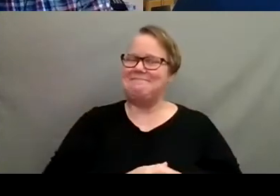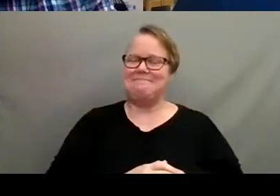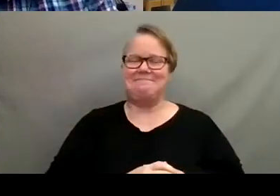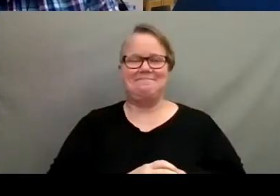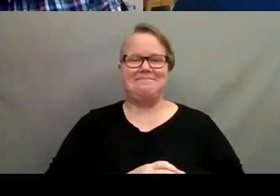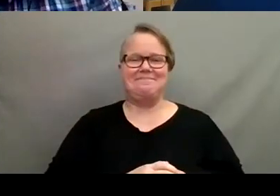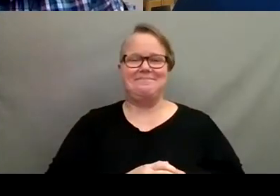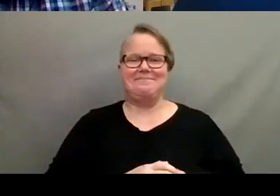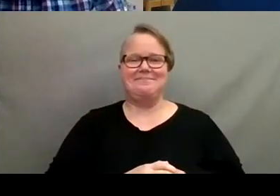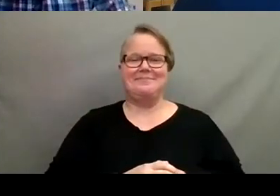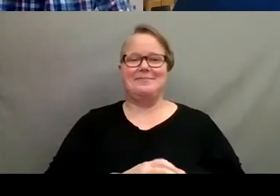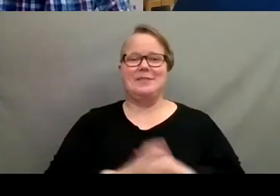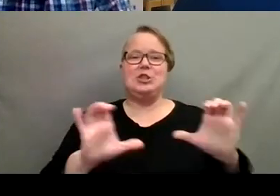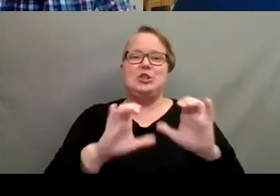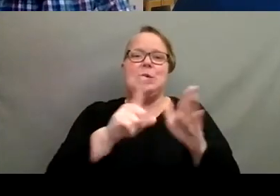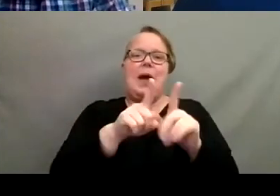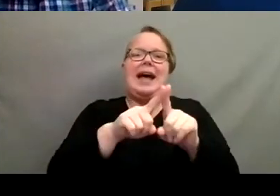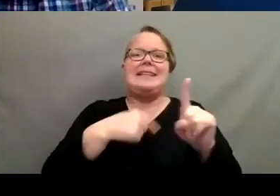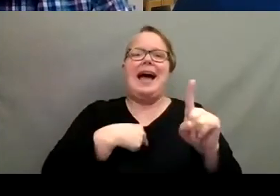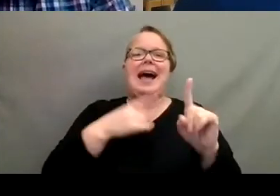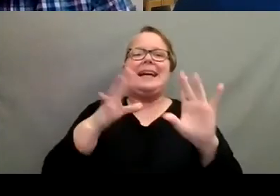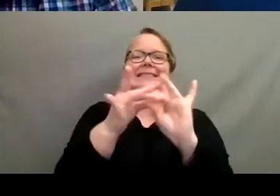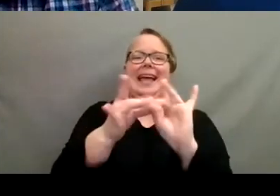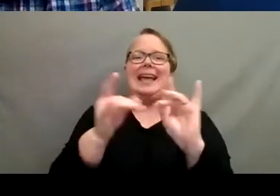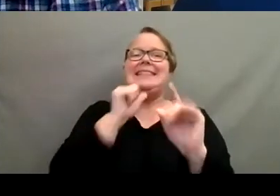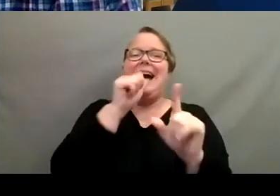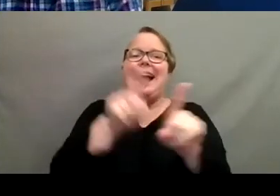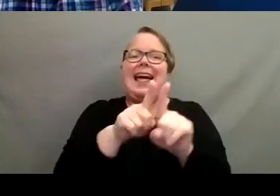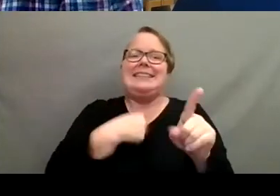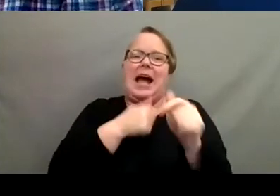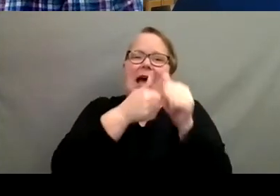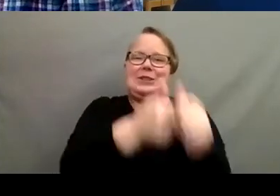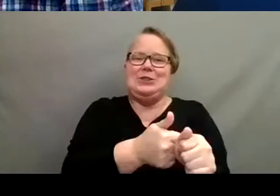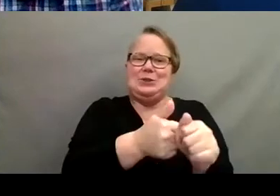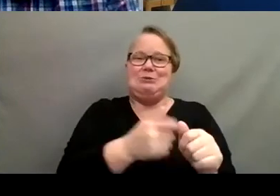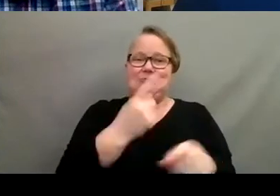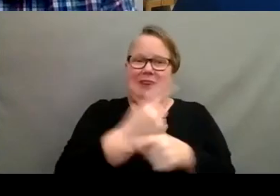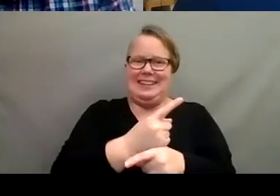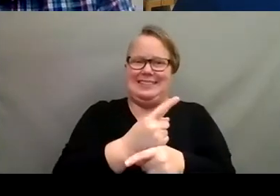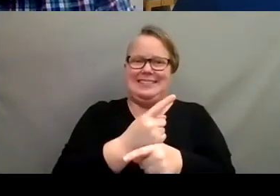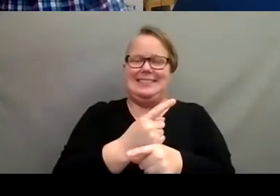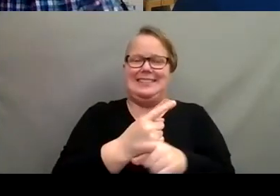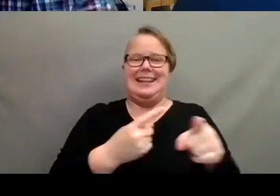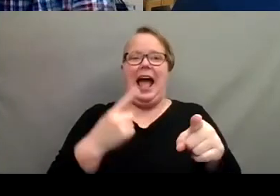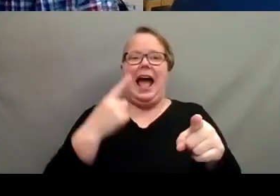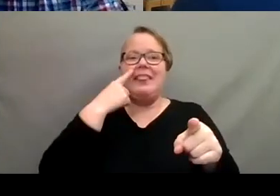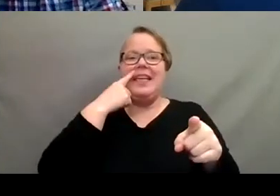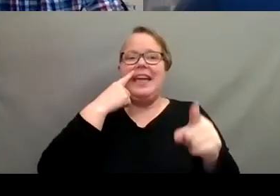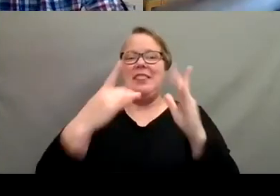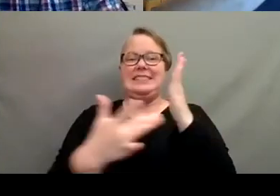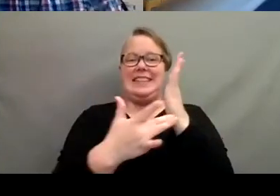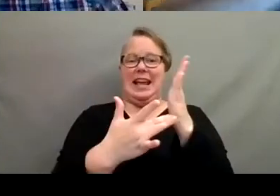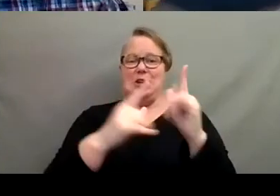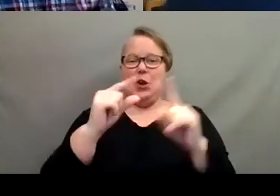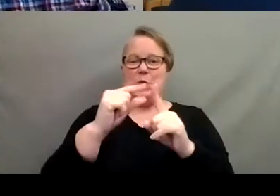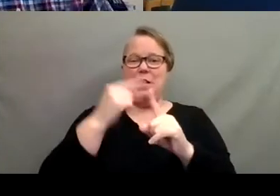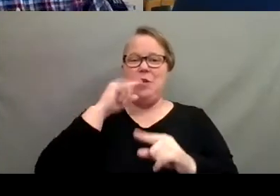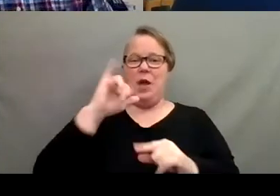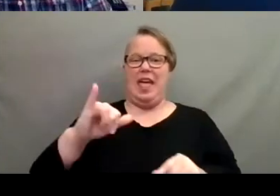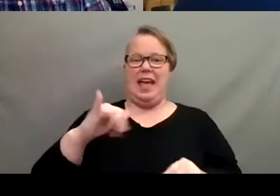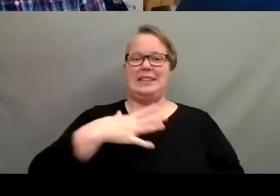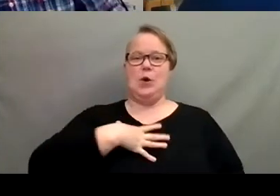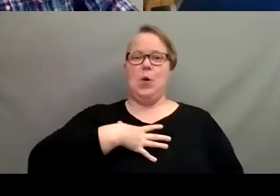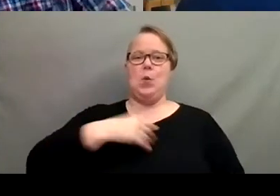Do as I say, not as I do, right? think that technical term for that white stuff is white crusties. White crusties. You'd say it.